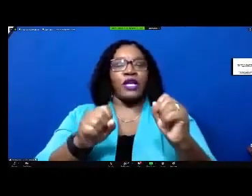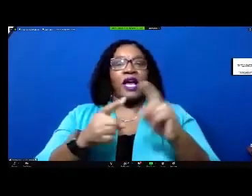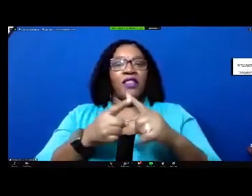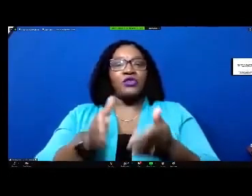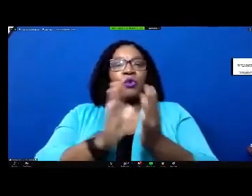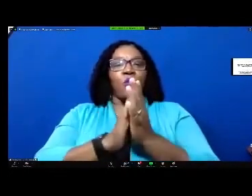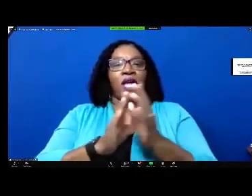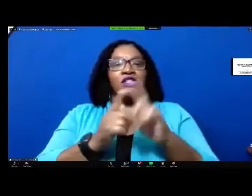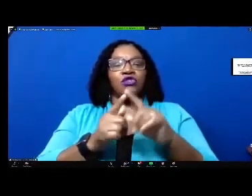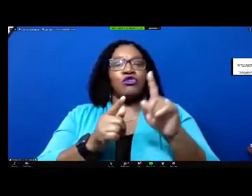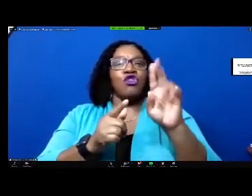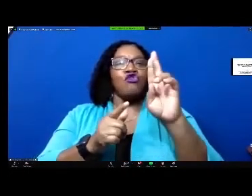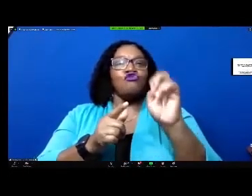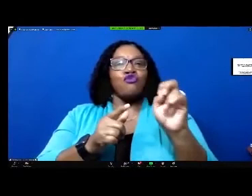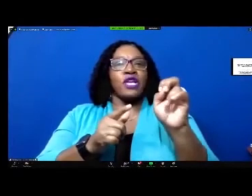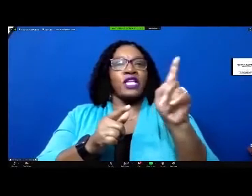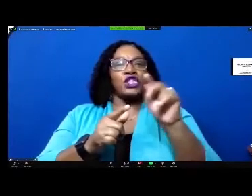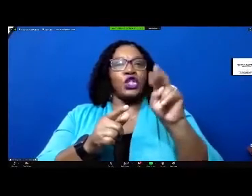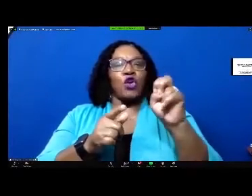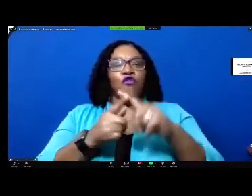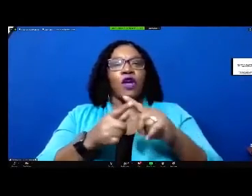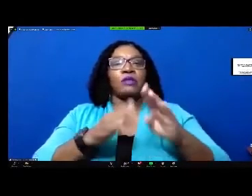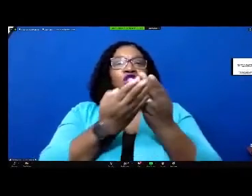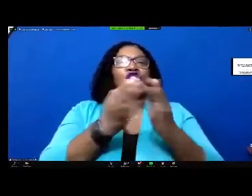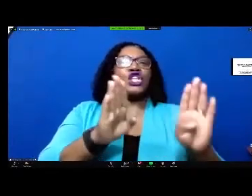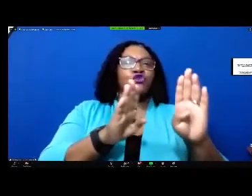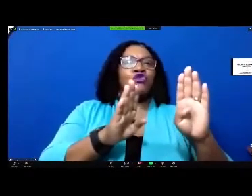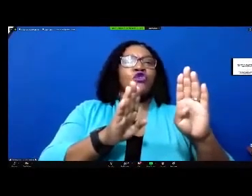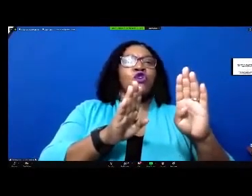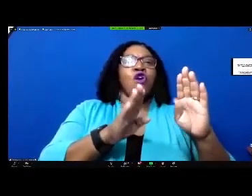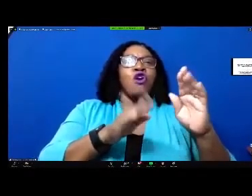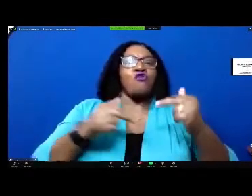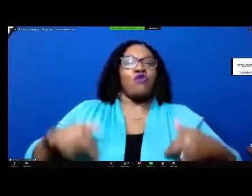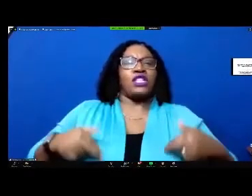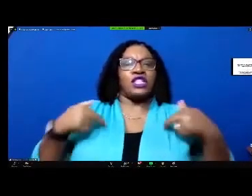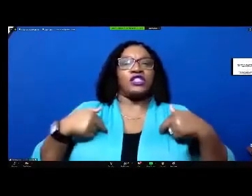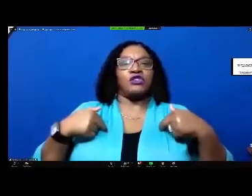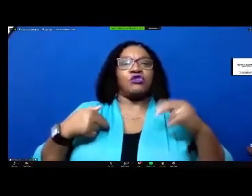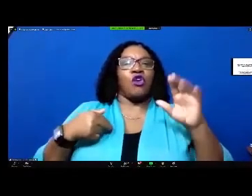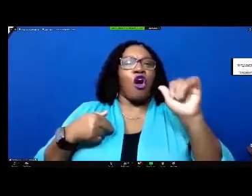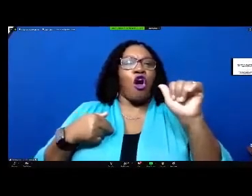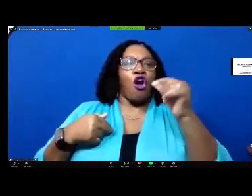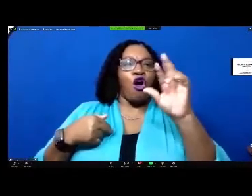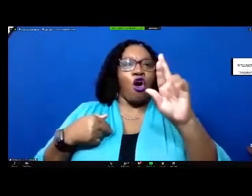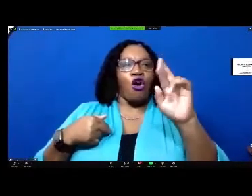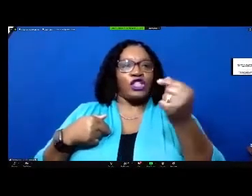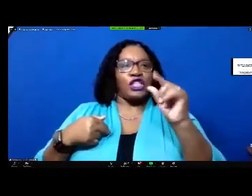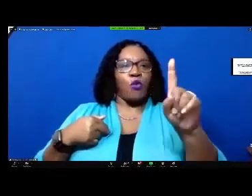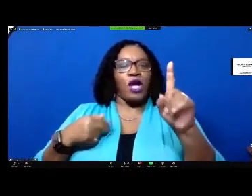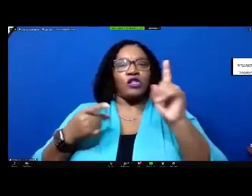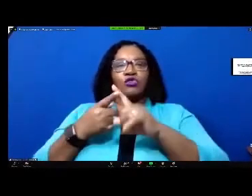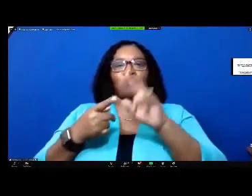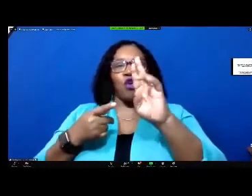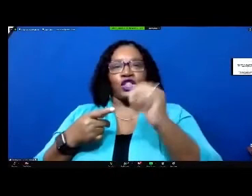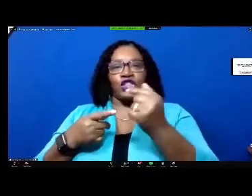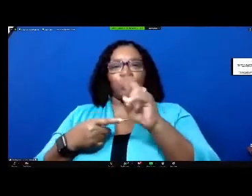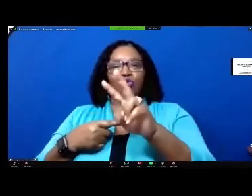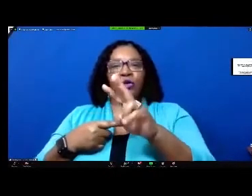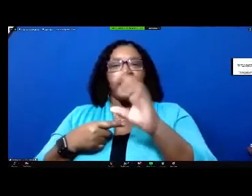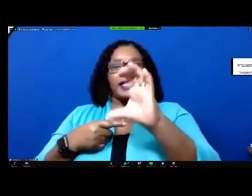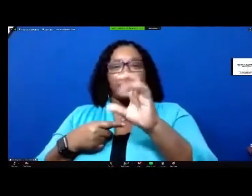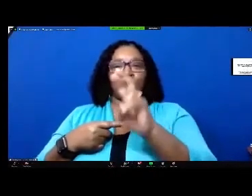request to rezone the parcels from general residential that's rg1 and rg2 and c2 so it's got a kind of